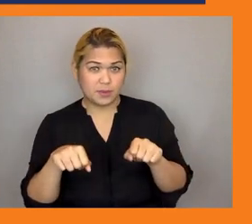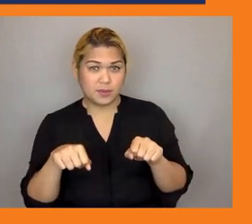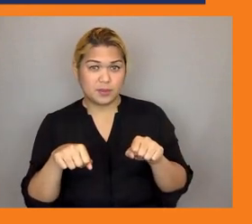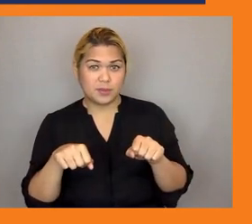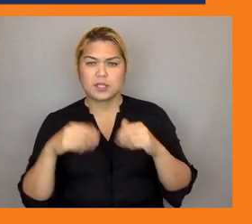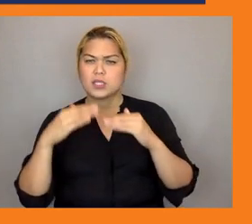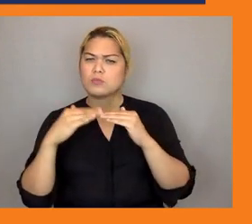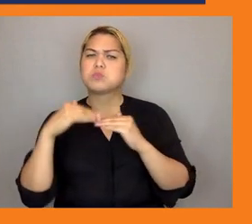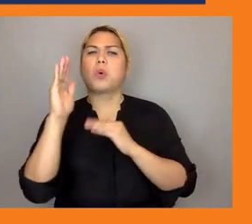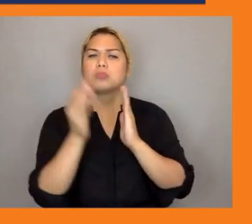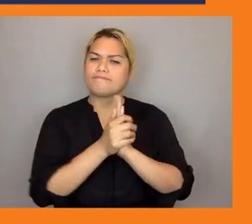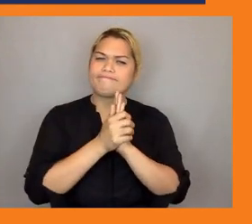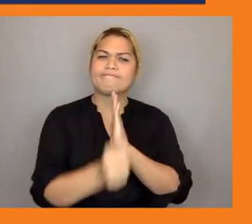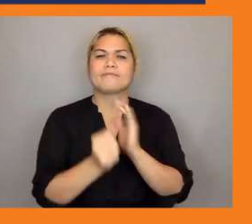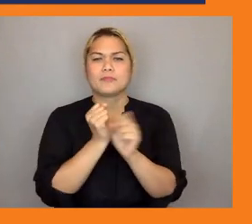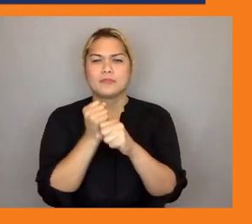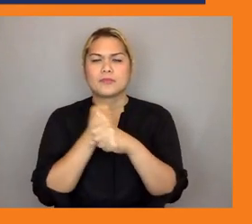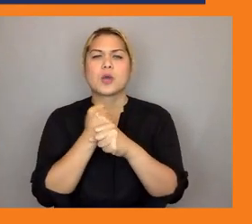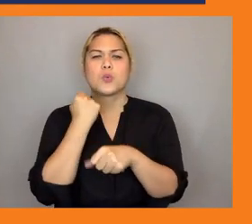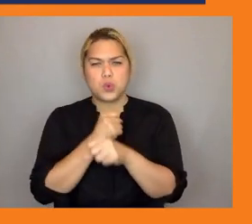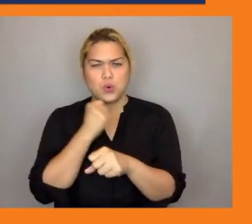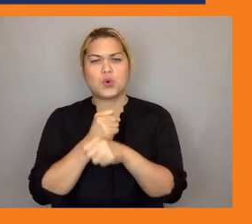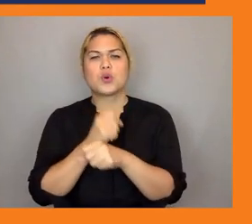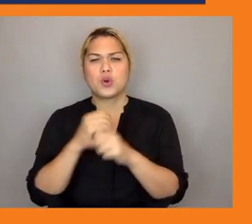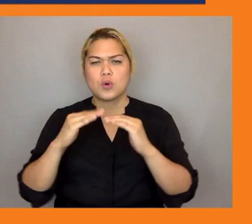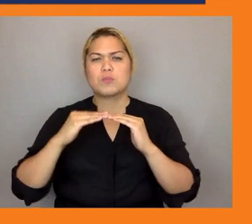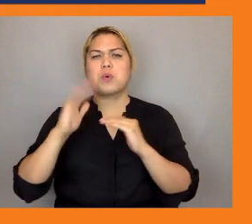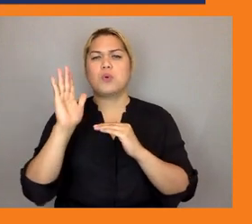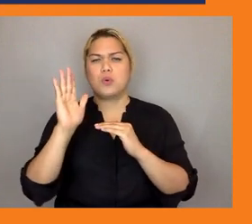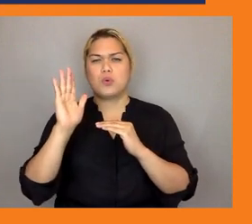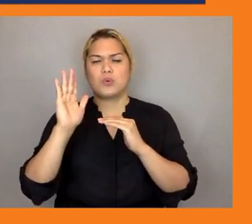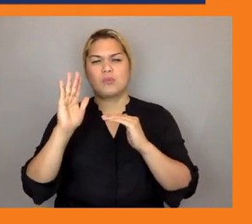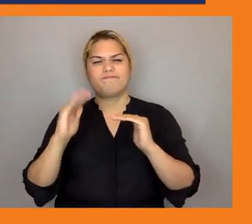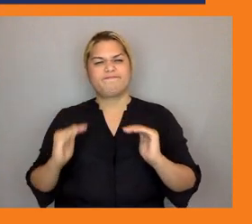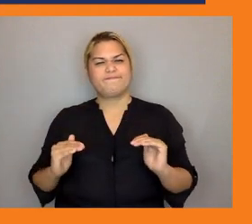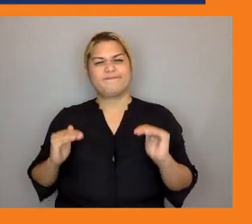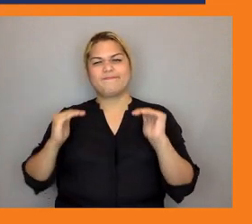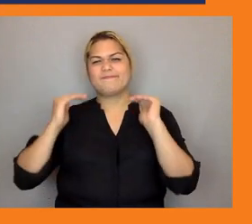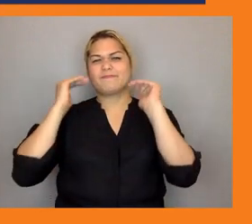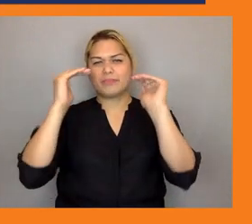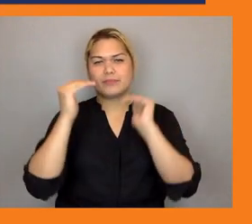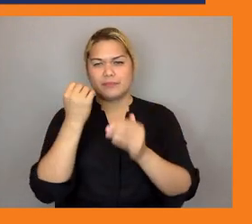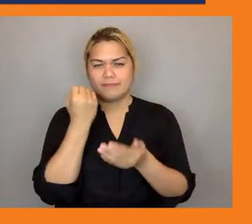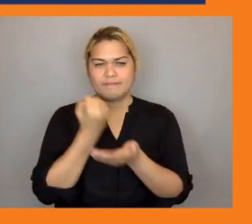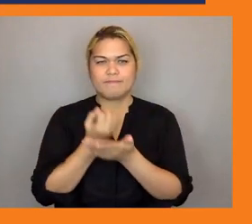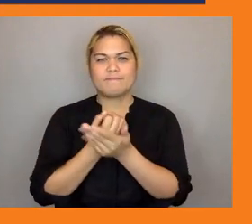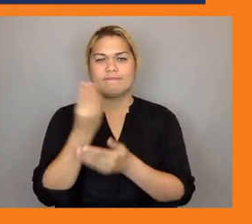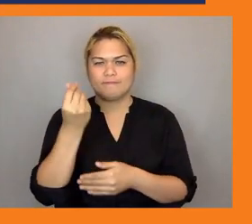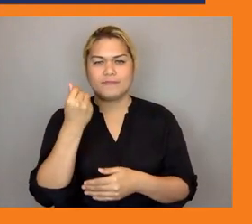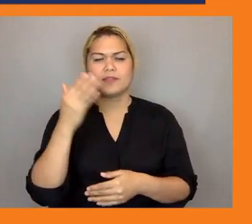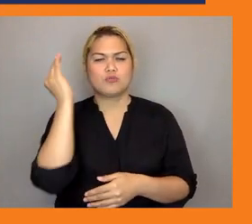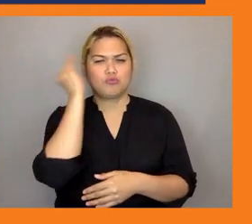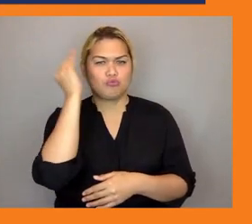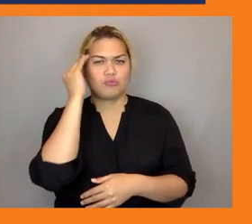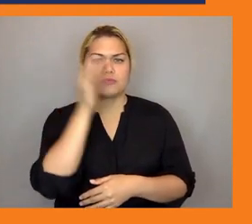with potential for increased income opportunities so we we know that there's a lack of not only lack of information technology of